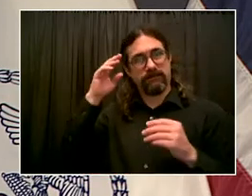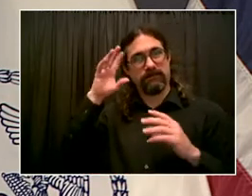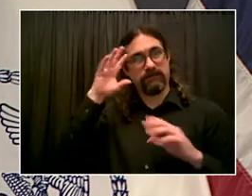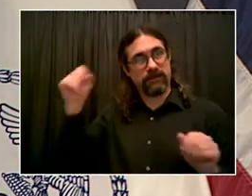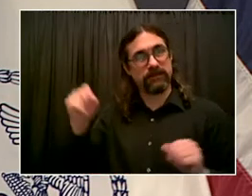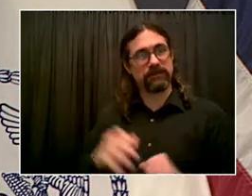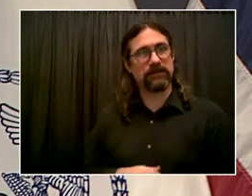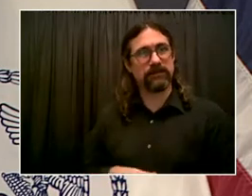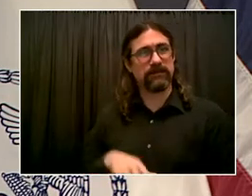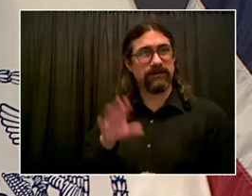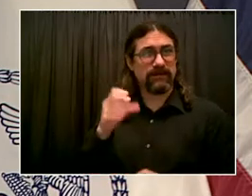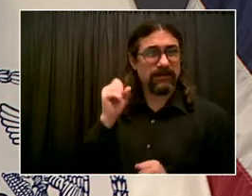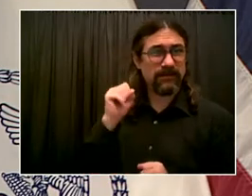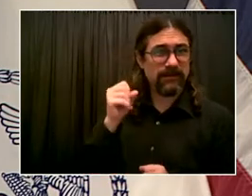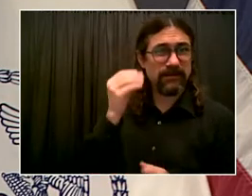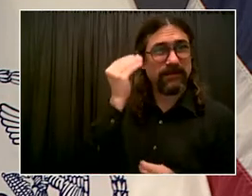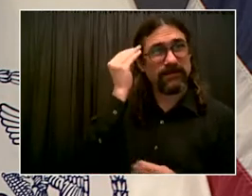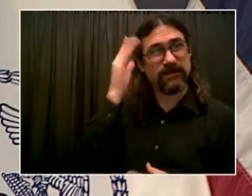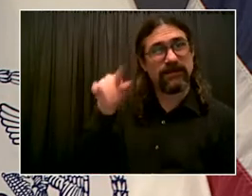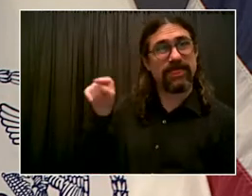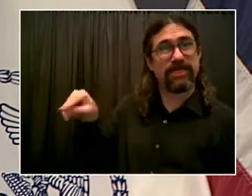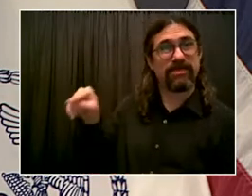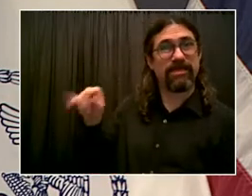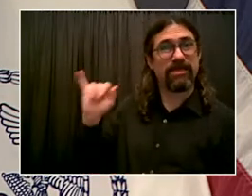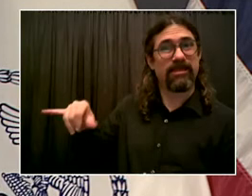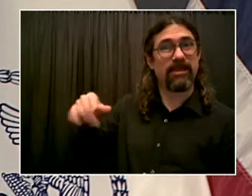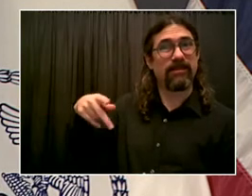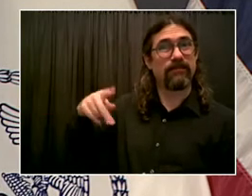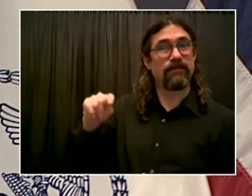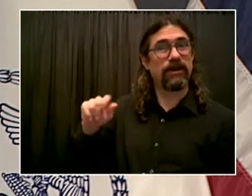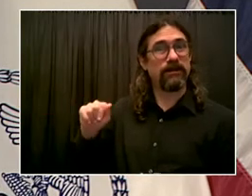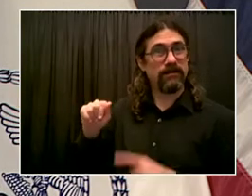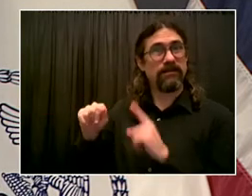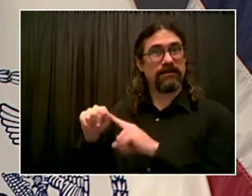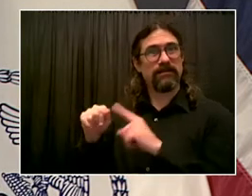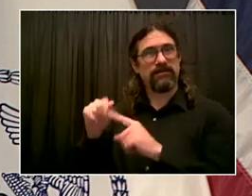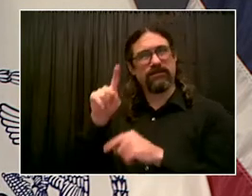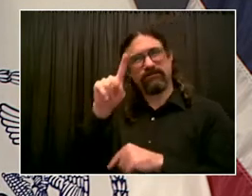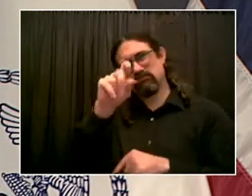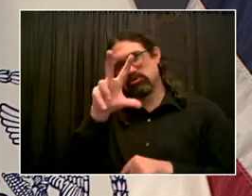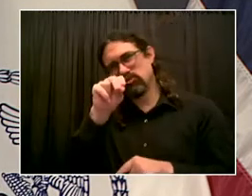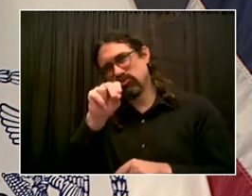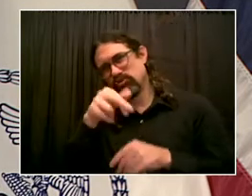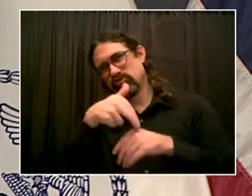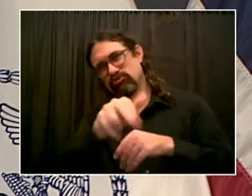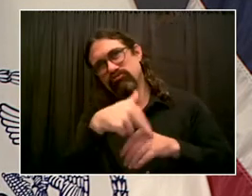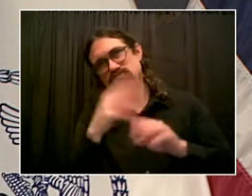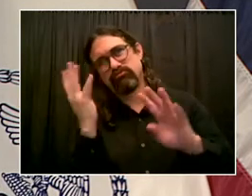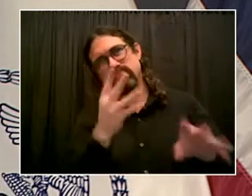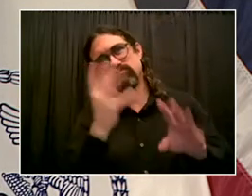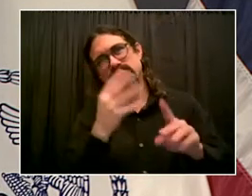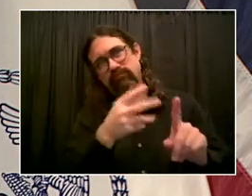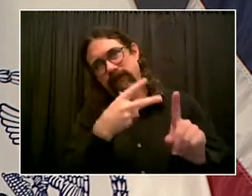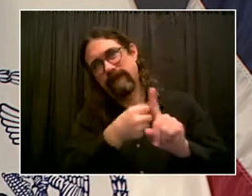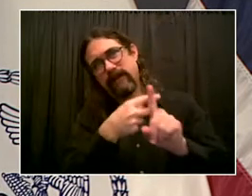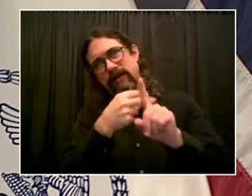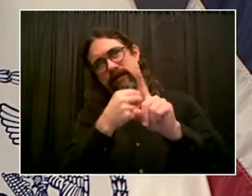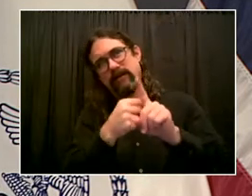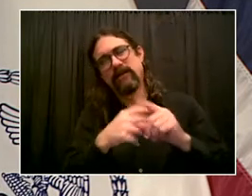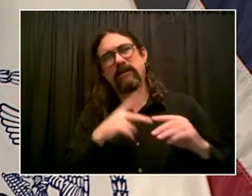PTA, which means over $13,000. I'm sorry, $1,300 for their school.